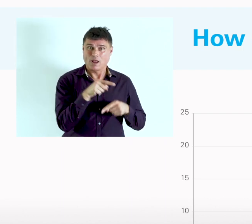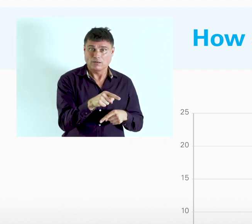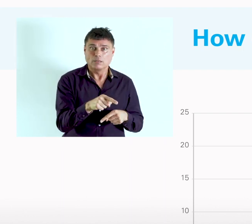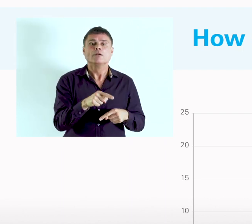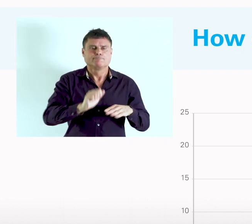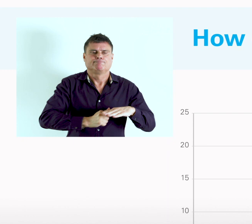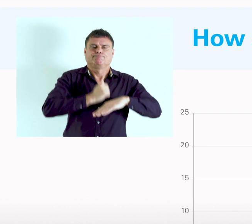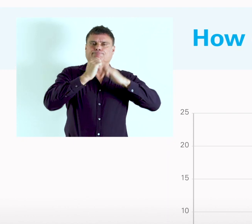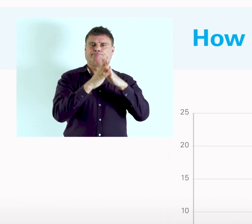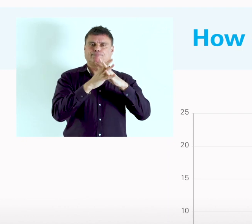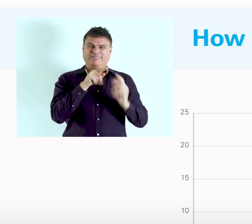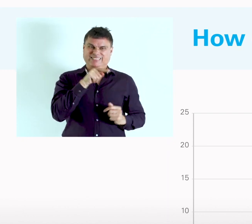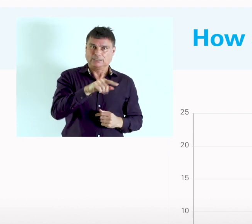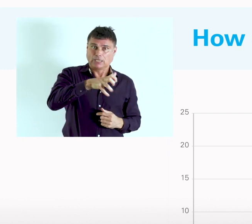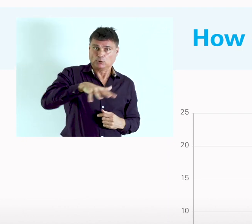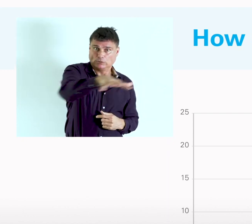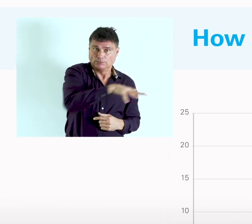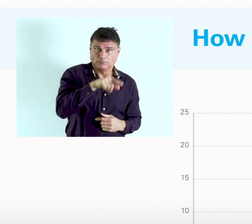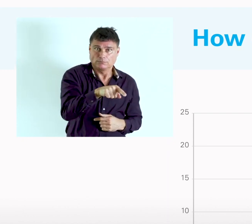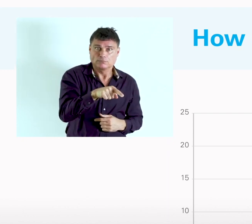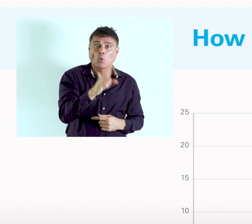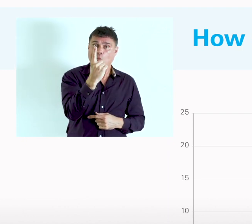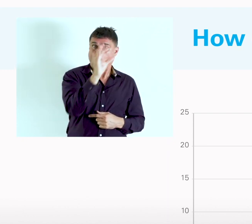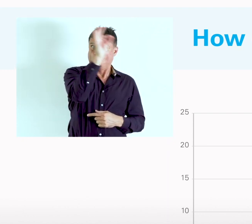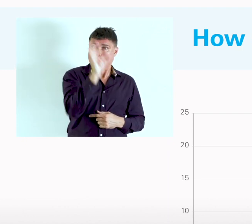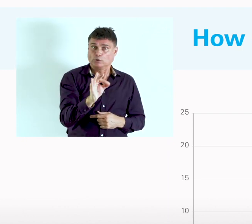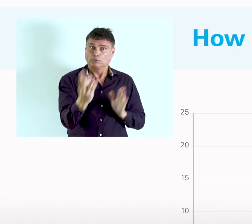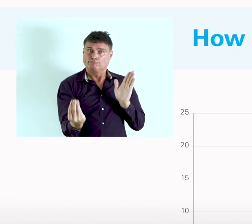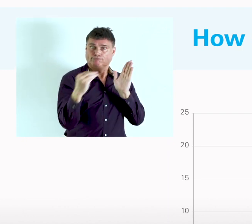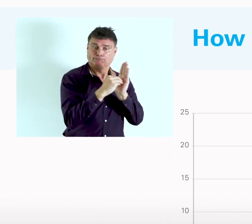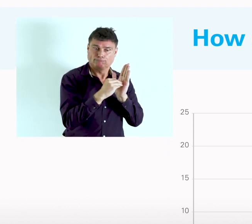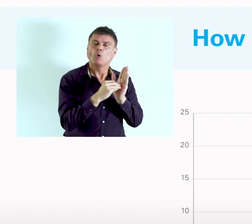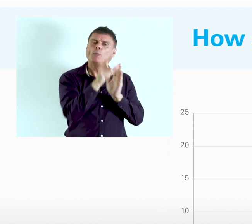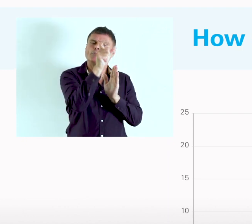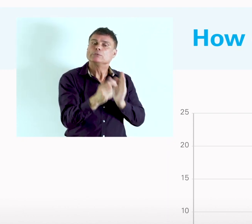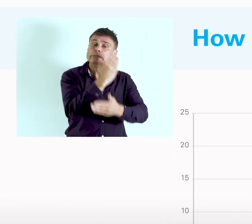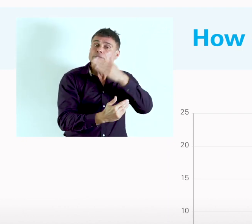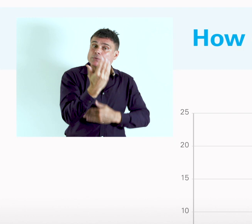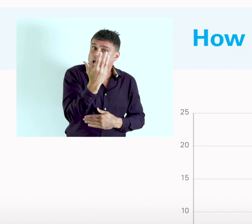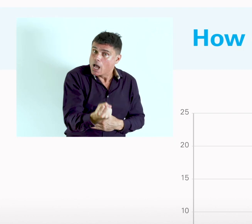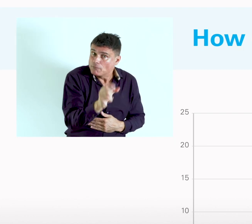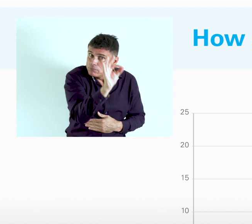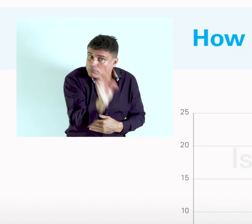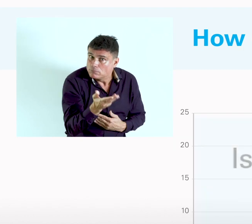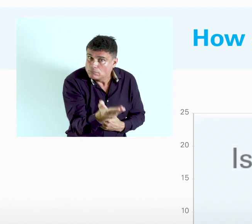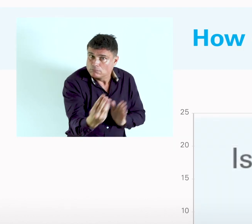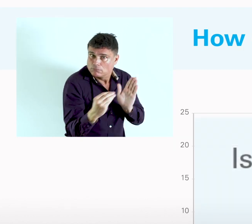a census was implemented in the country. One question was included to identify persons with disabilities.